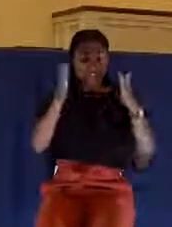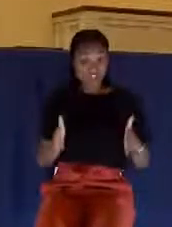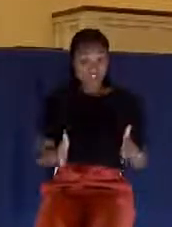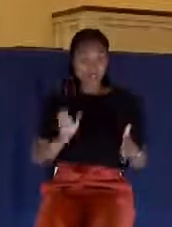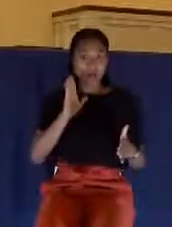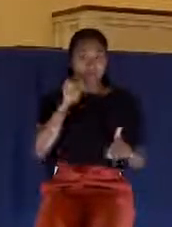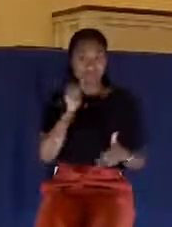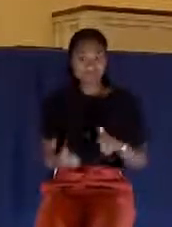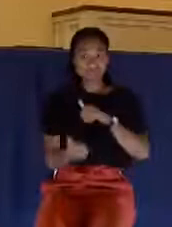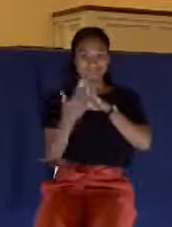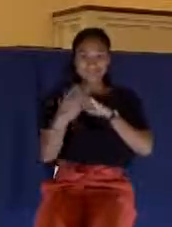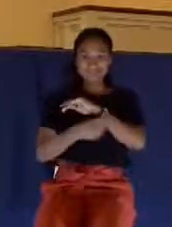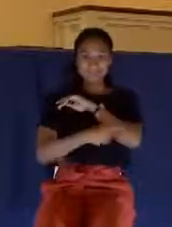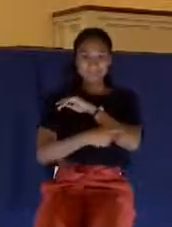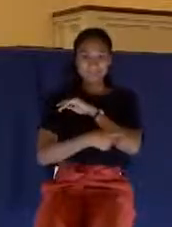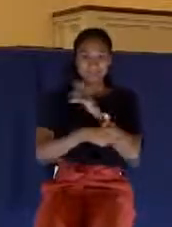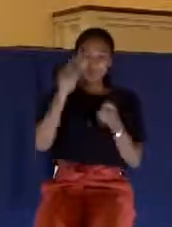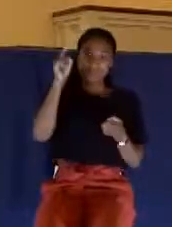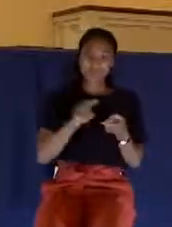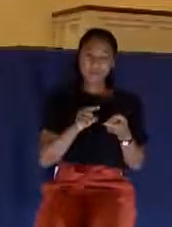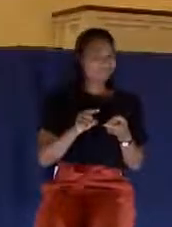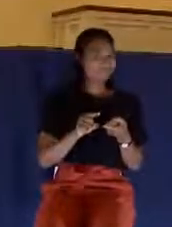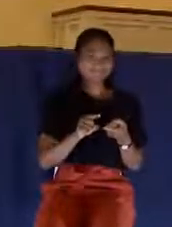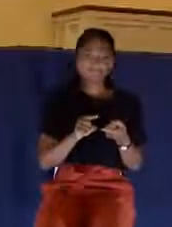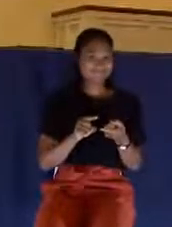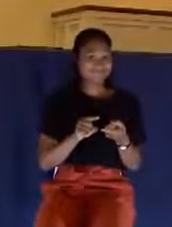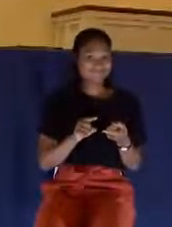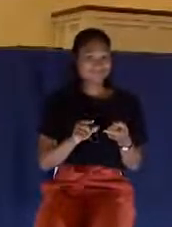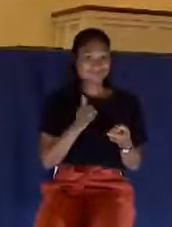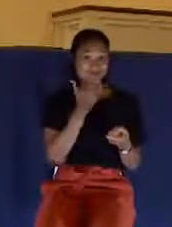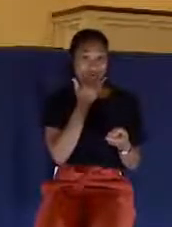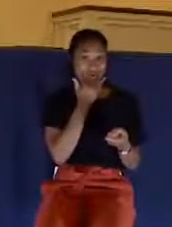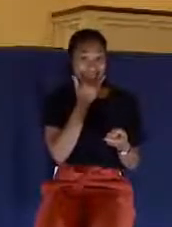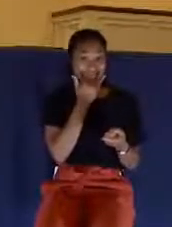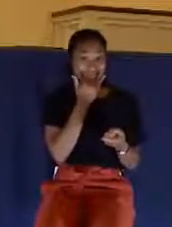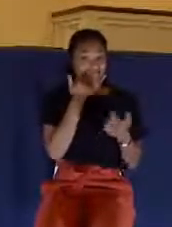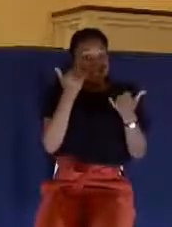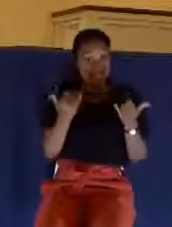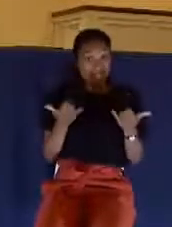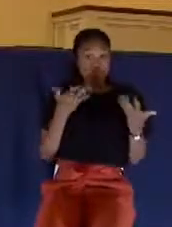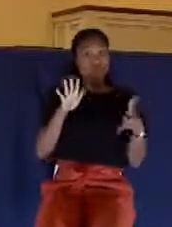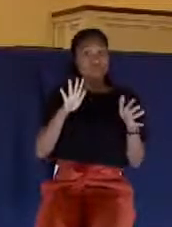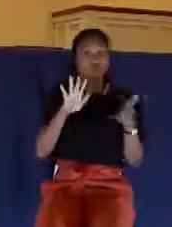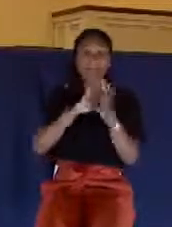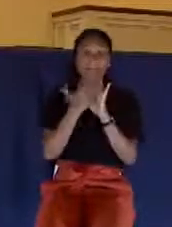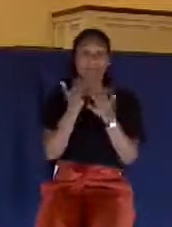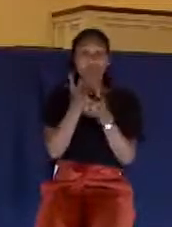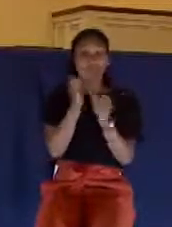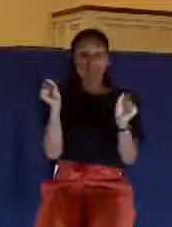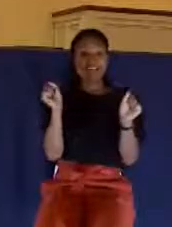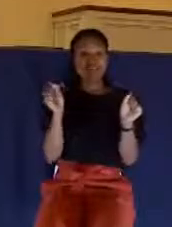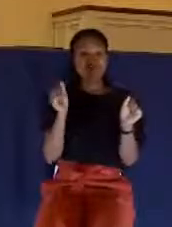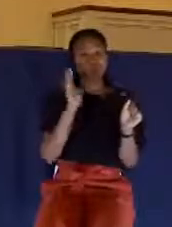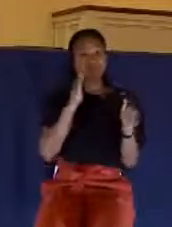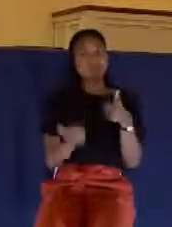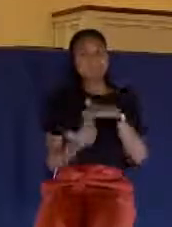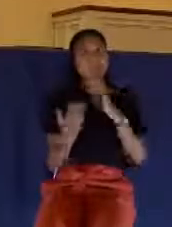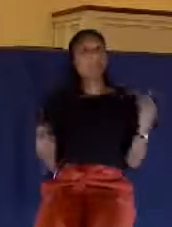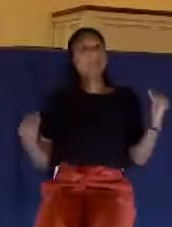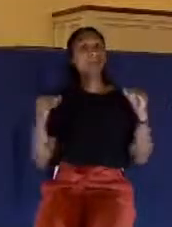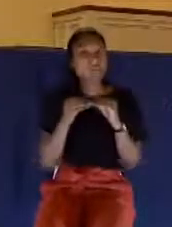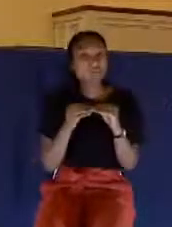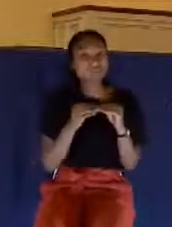Wrong. In fact, you'll probably get tempted more now that you're saved. In fact, the more you try to walk with the Lord and the more